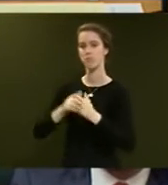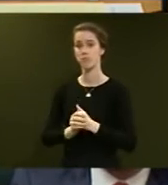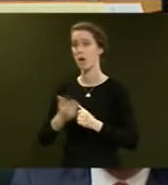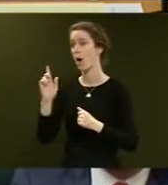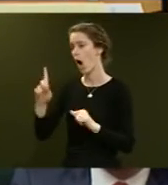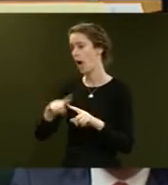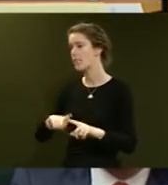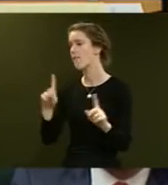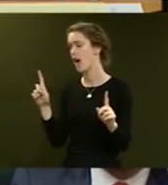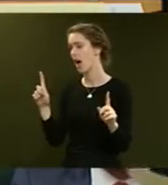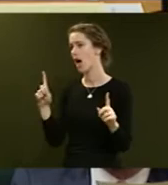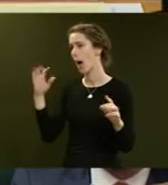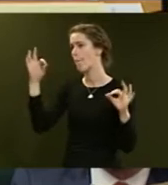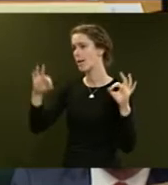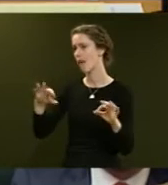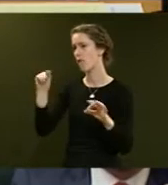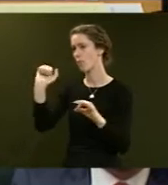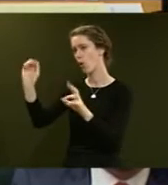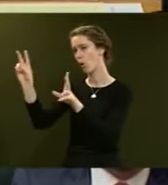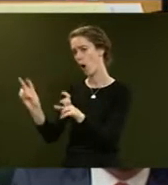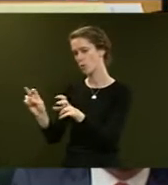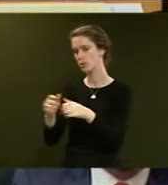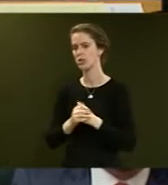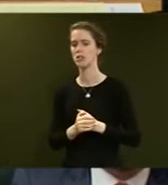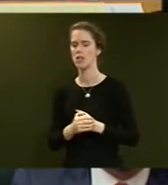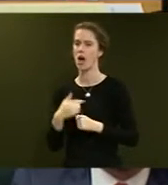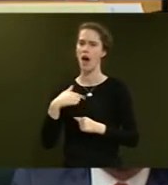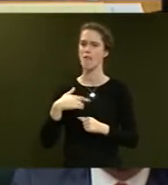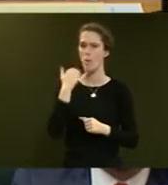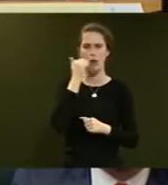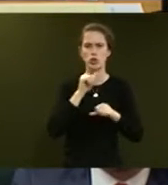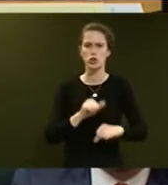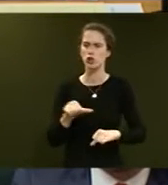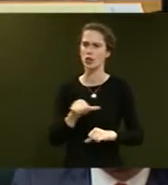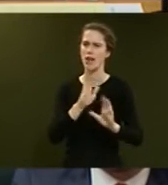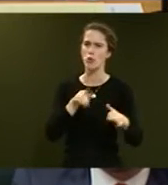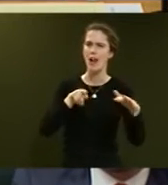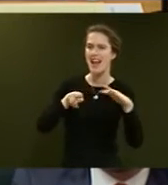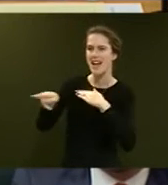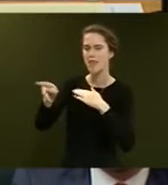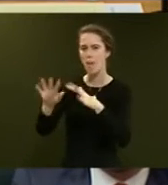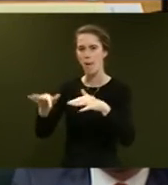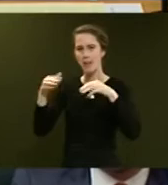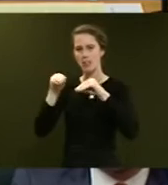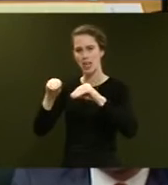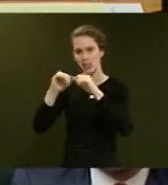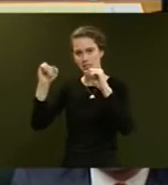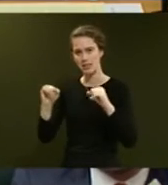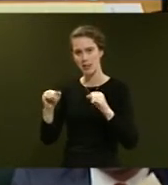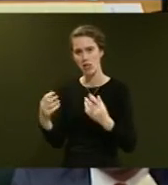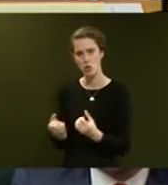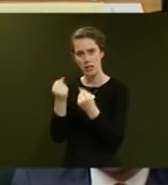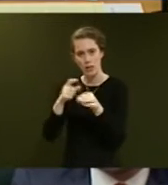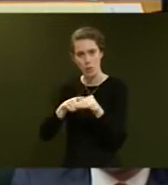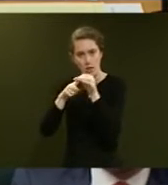differ from the quotation of the member, I don't think Māori students should have to leave the public education system in order to get the